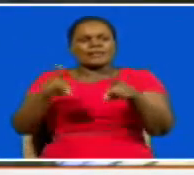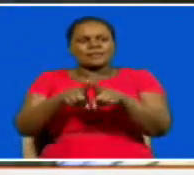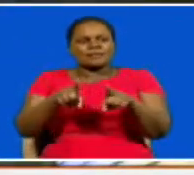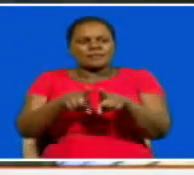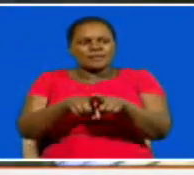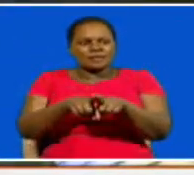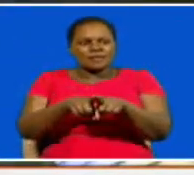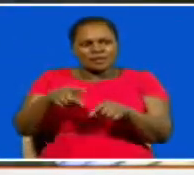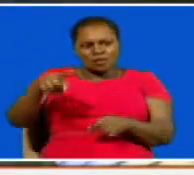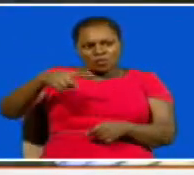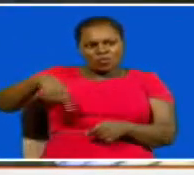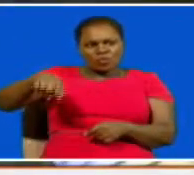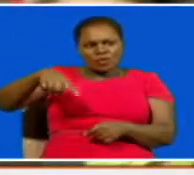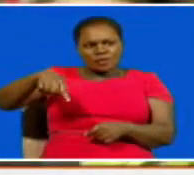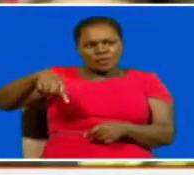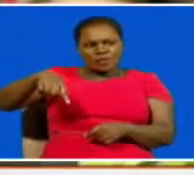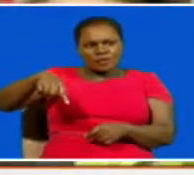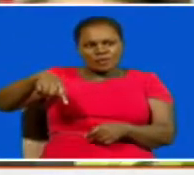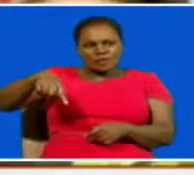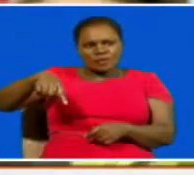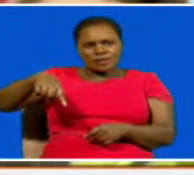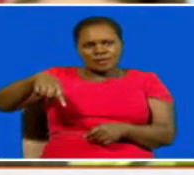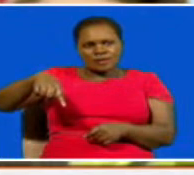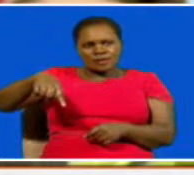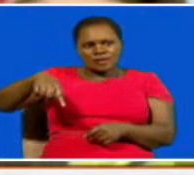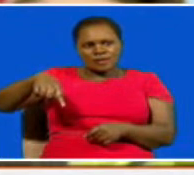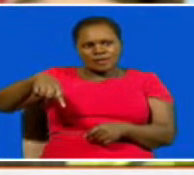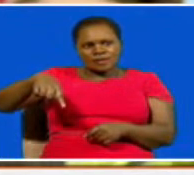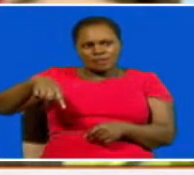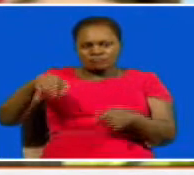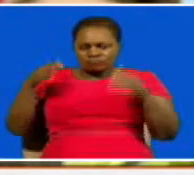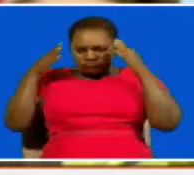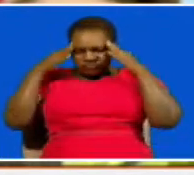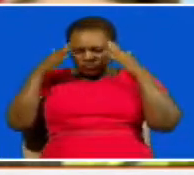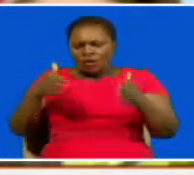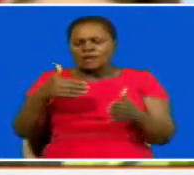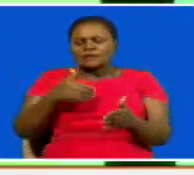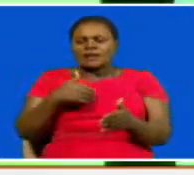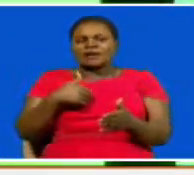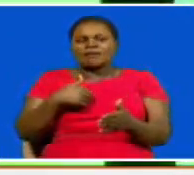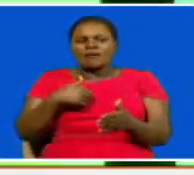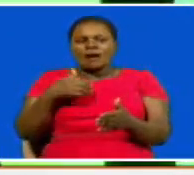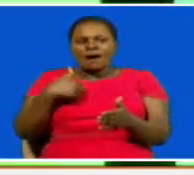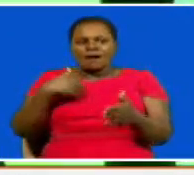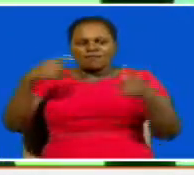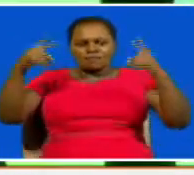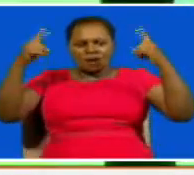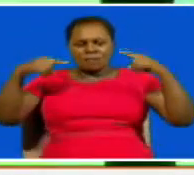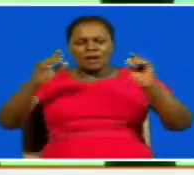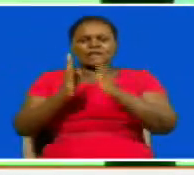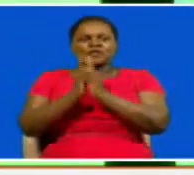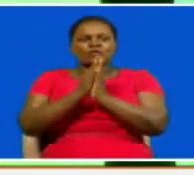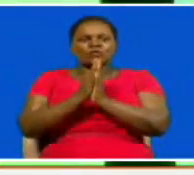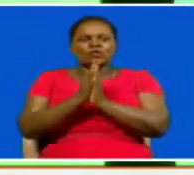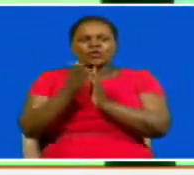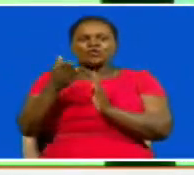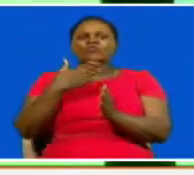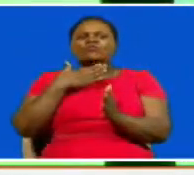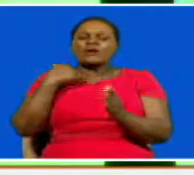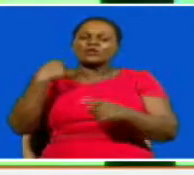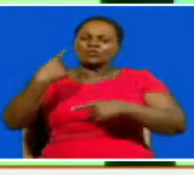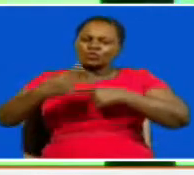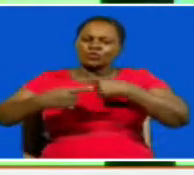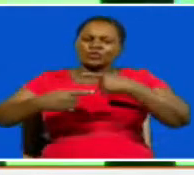we we stay committed and when you have a success story you really want to